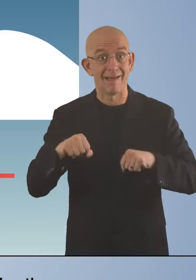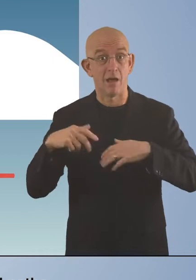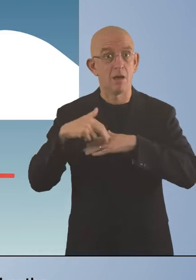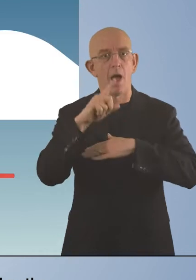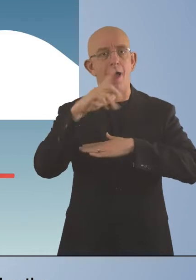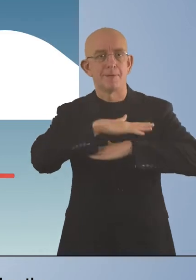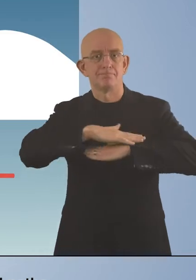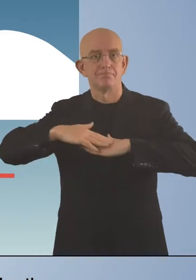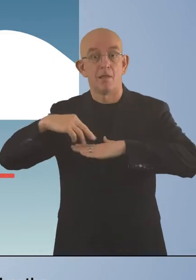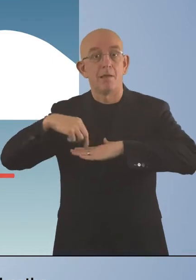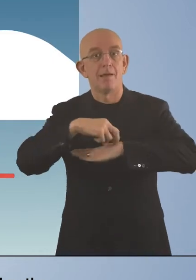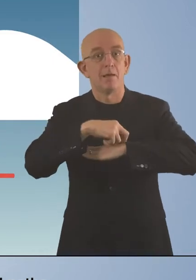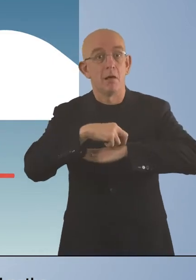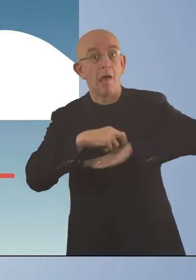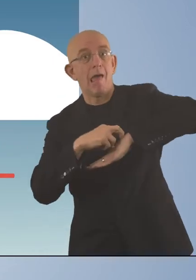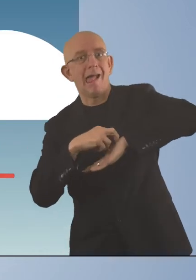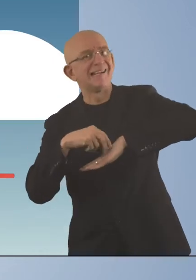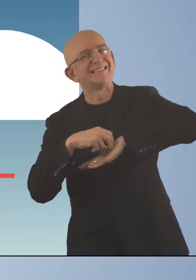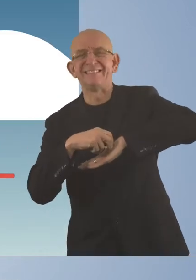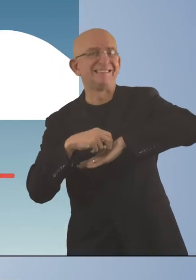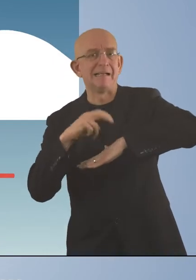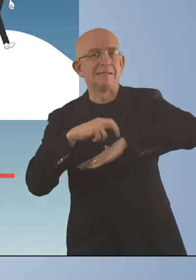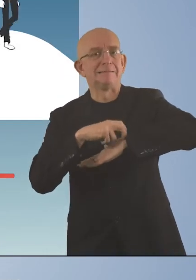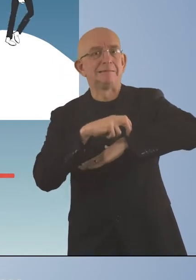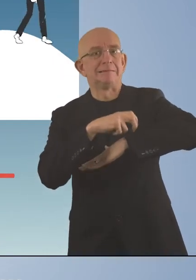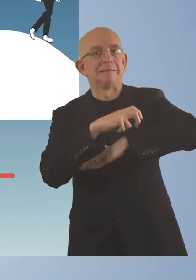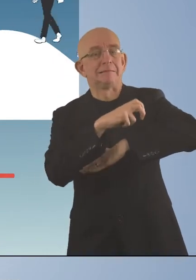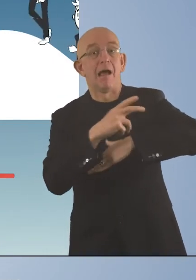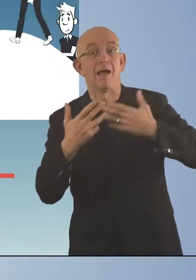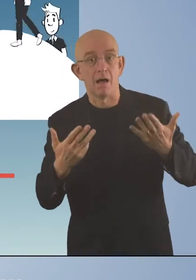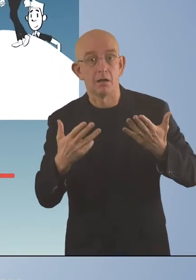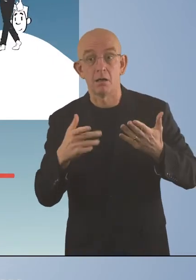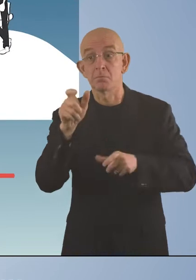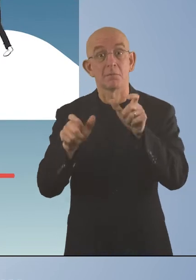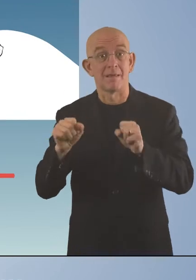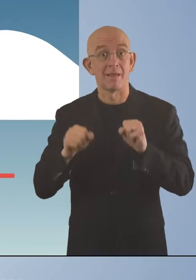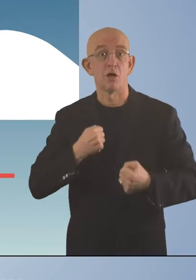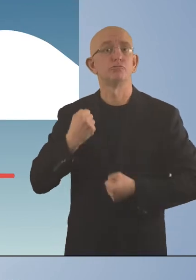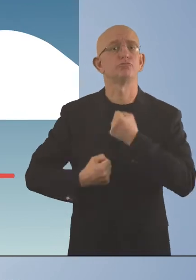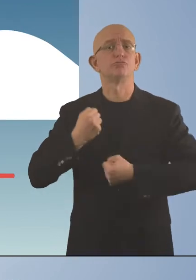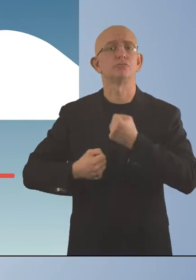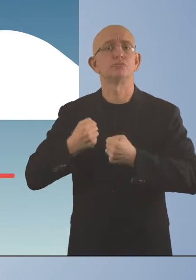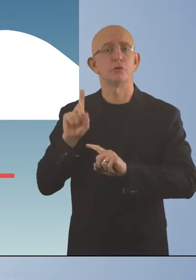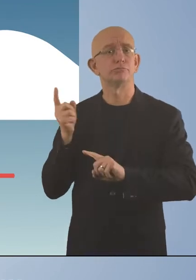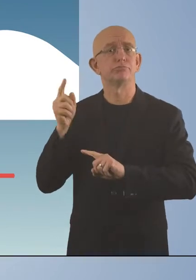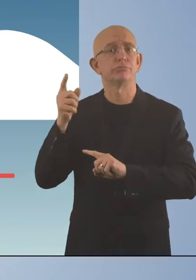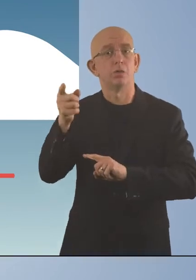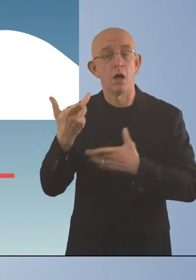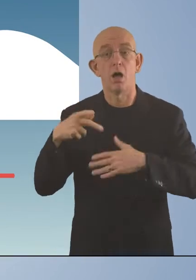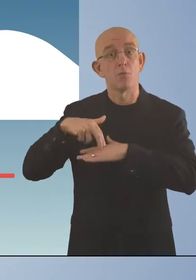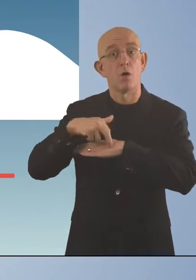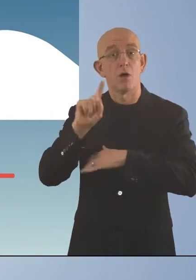paths, but only for short distances. Some can walk for long distances, and some people can run marathons.